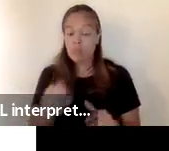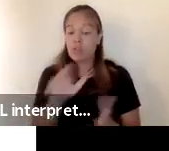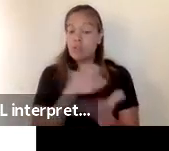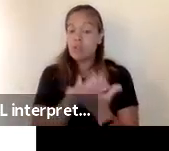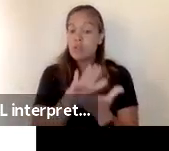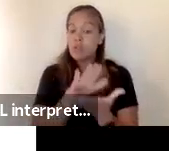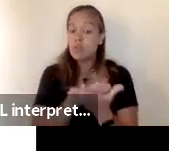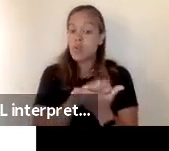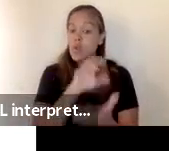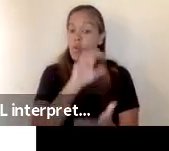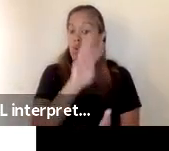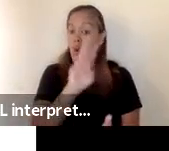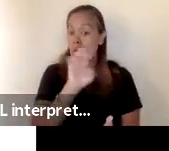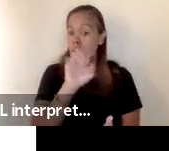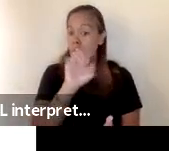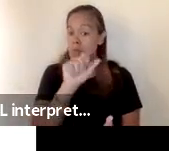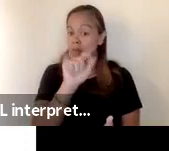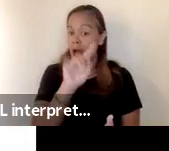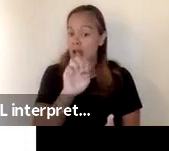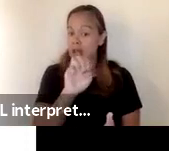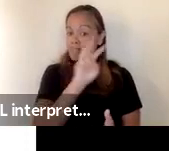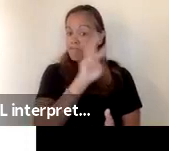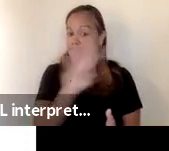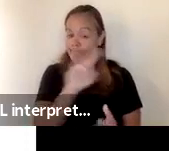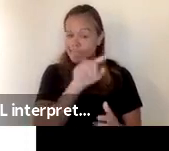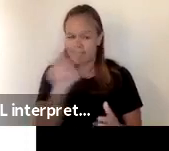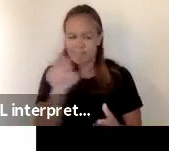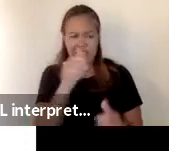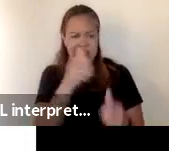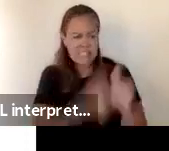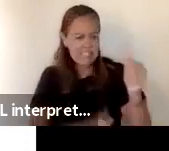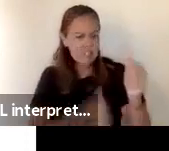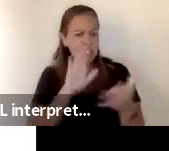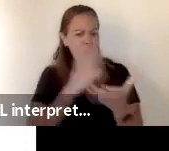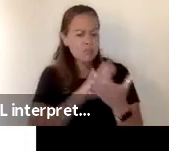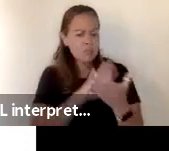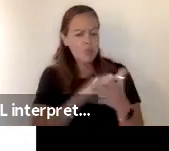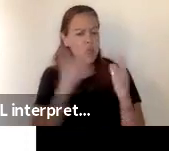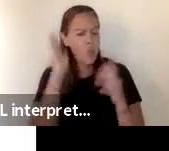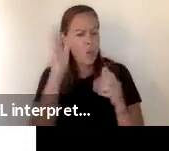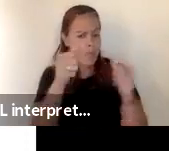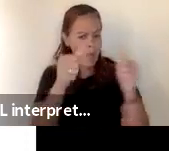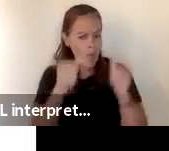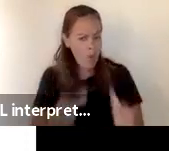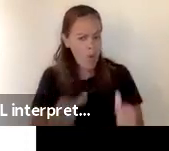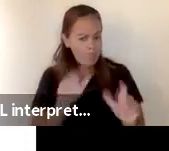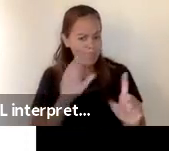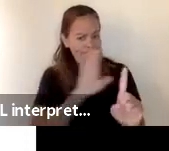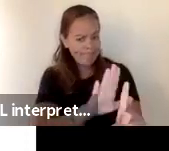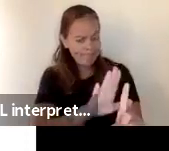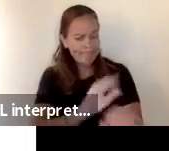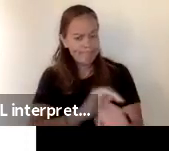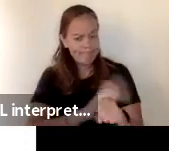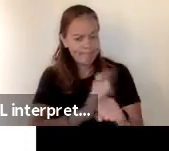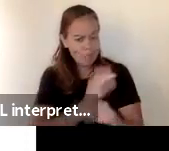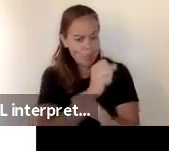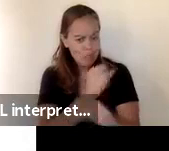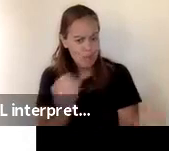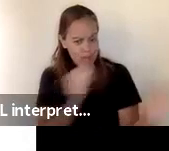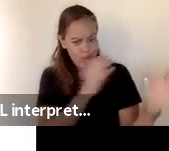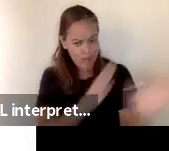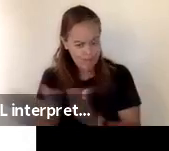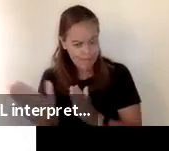site each school site web page because every school will post their covid safety plan